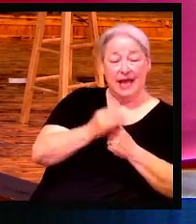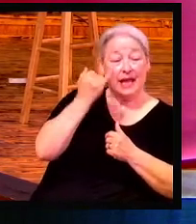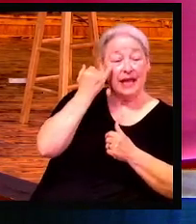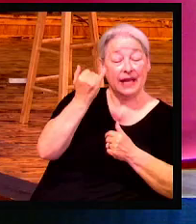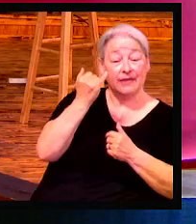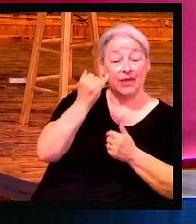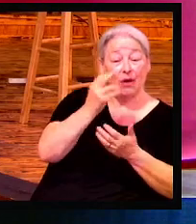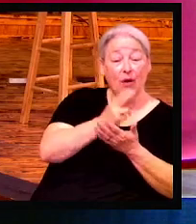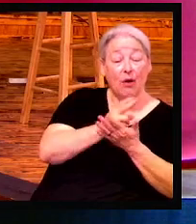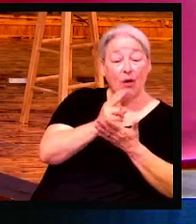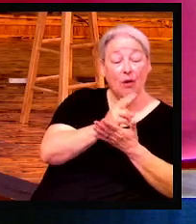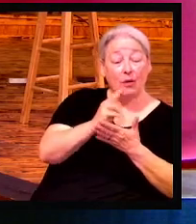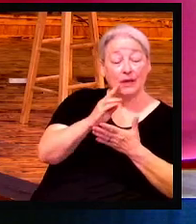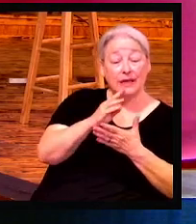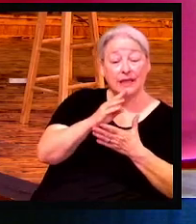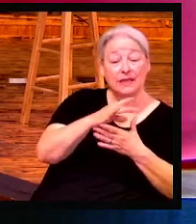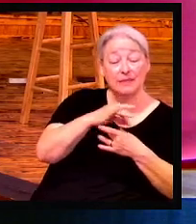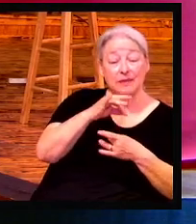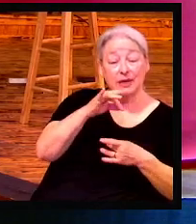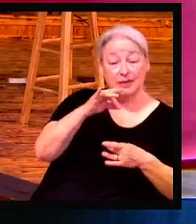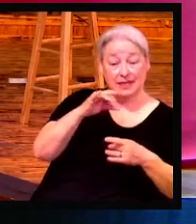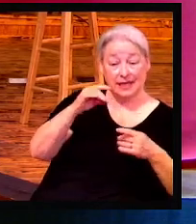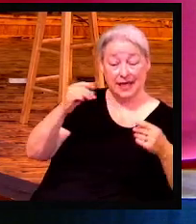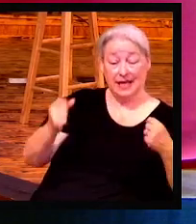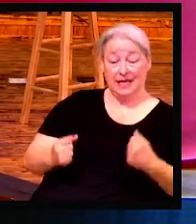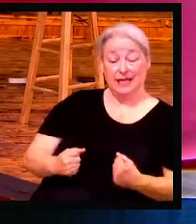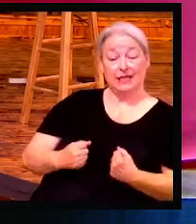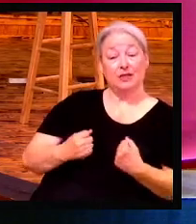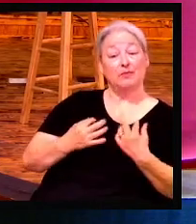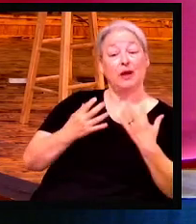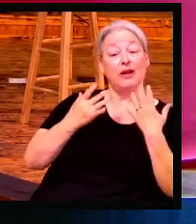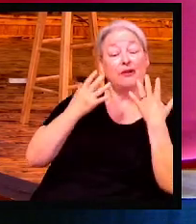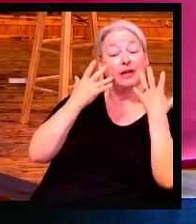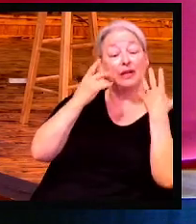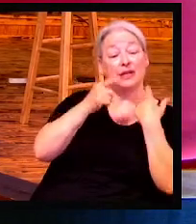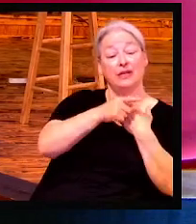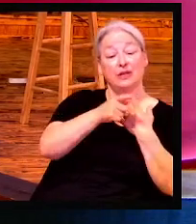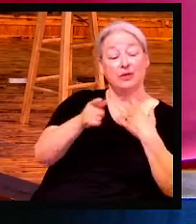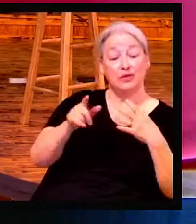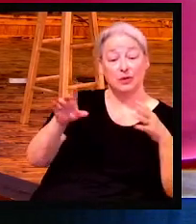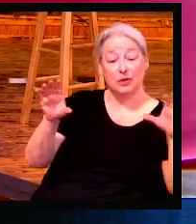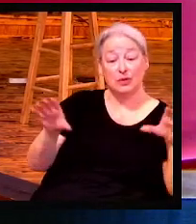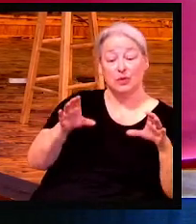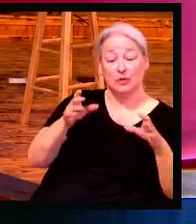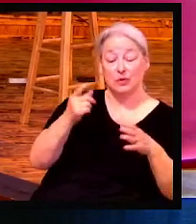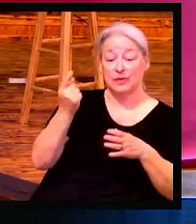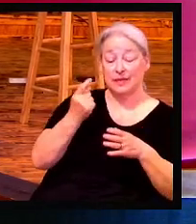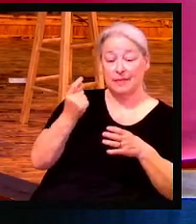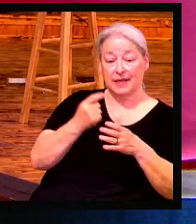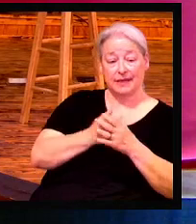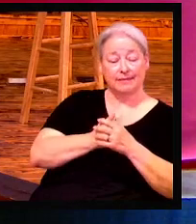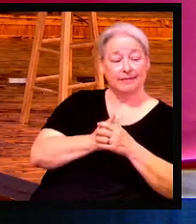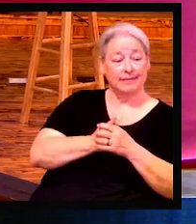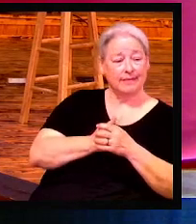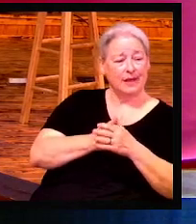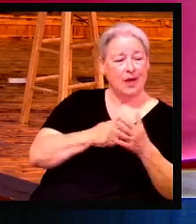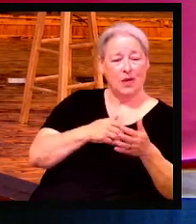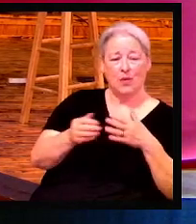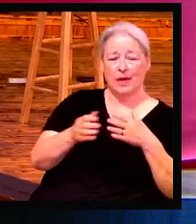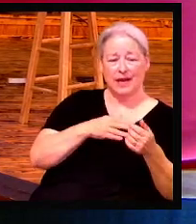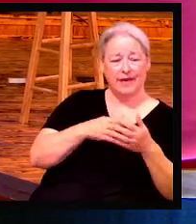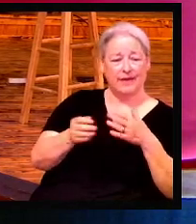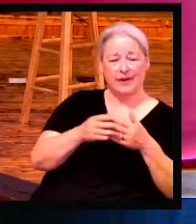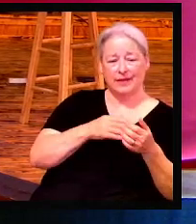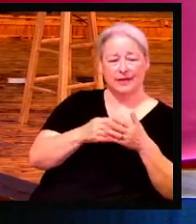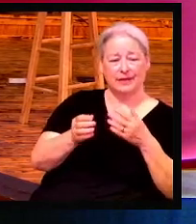Spirit's inspiring you to do something, he's been prompting and pricking your heart to do something for him. Whatever it may be,